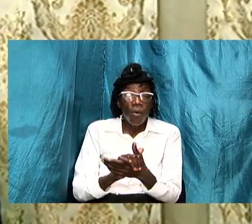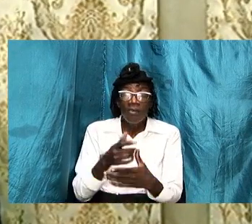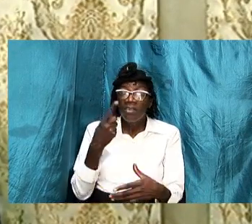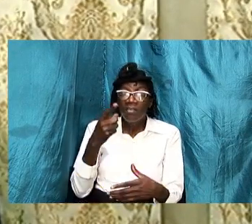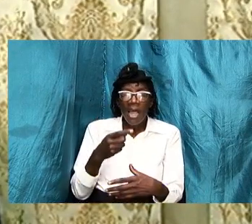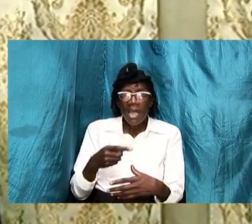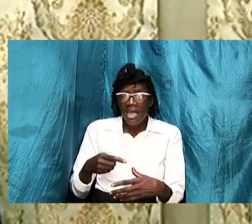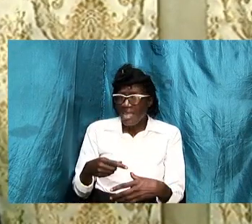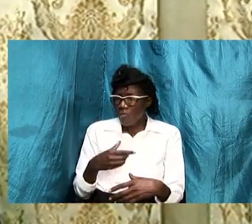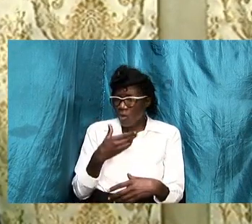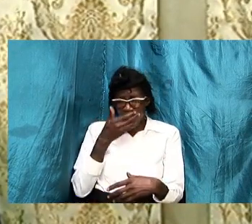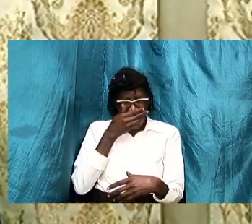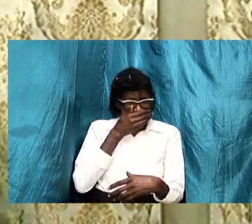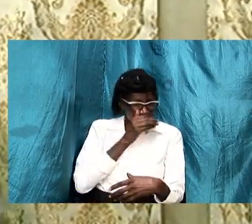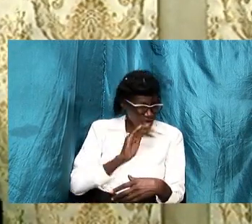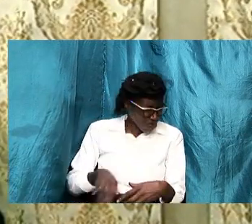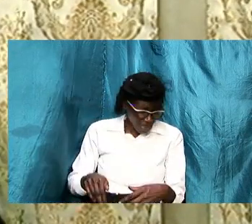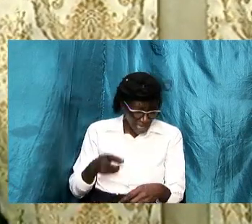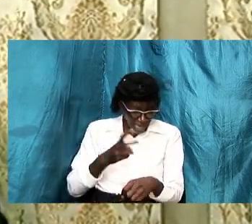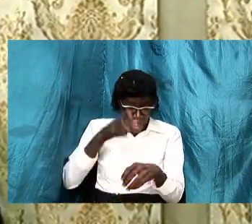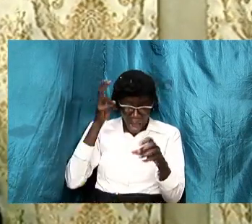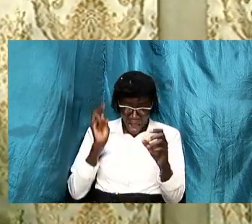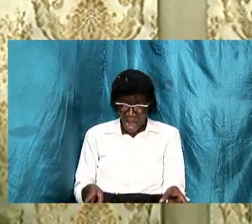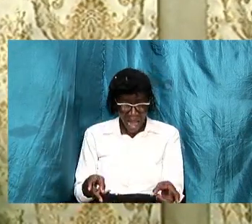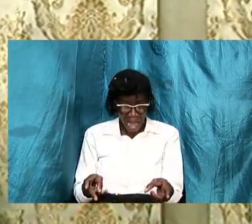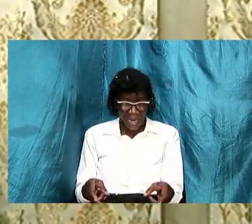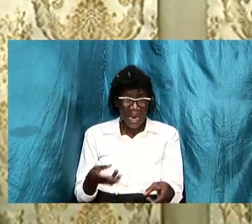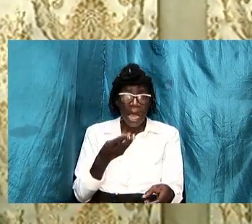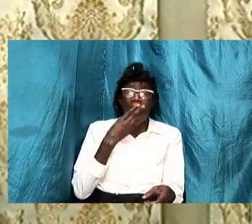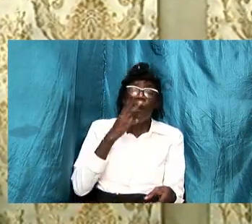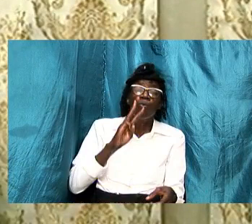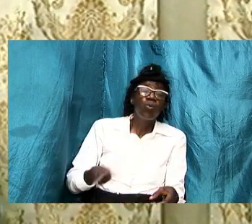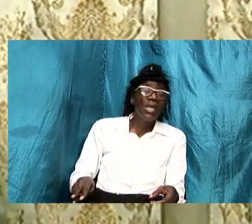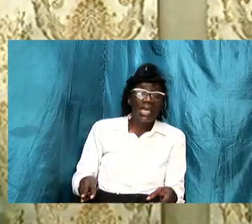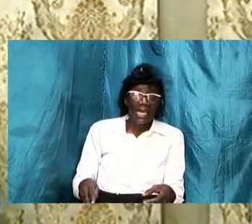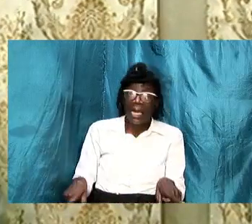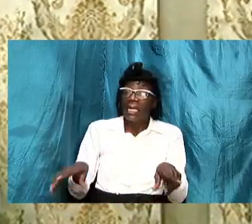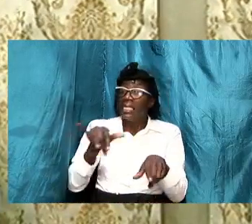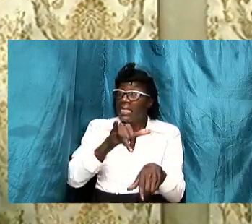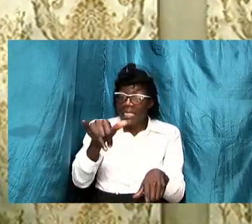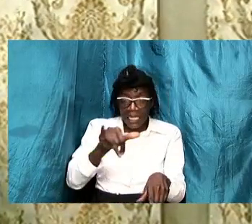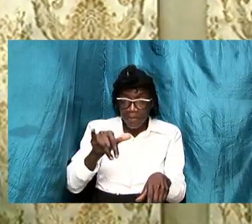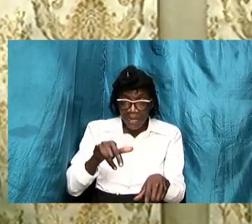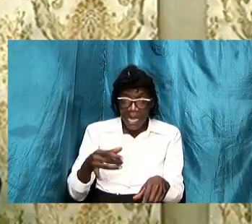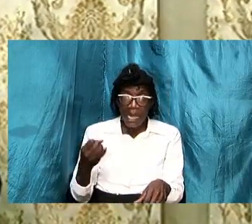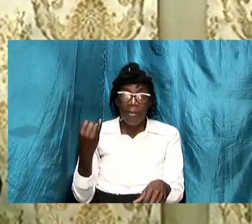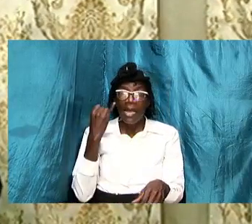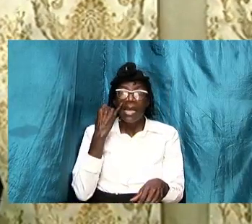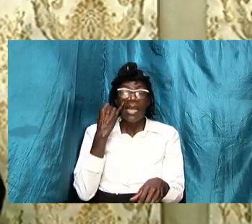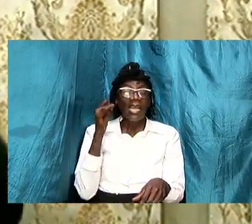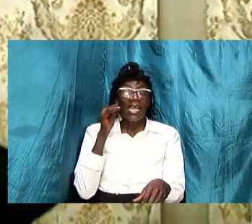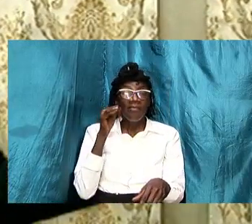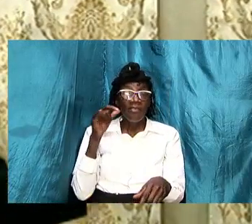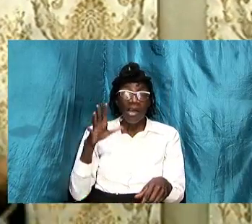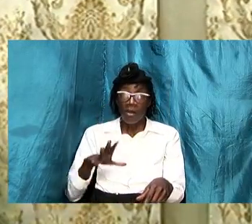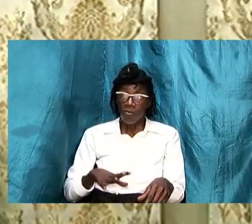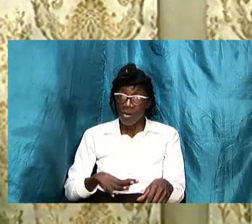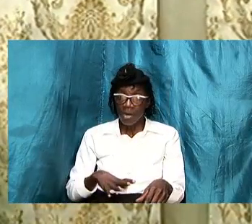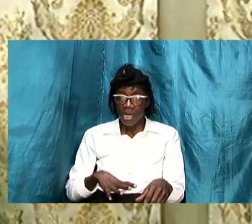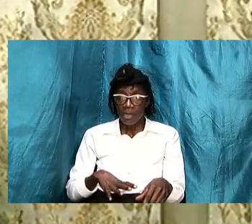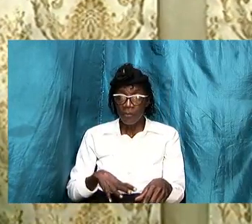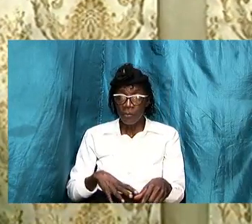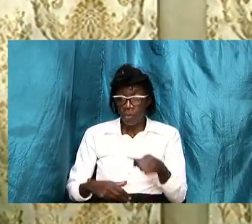and he's wicked and at the same time if a lady reacts with a certain level of emotional